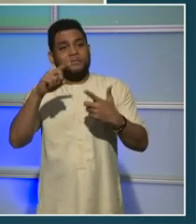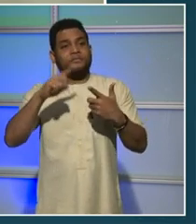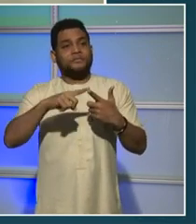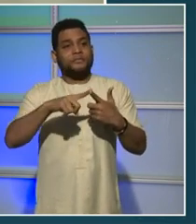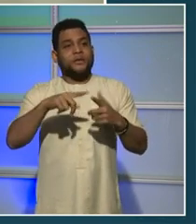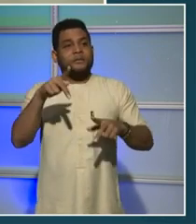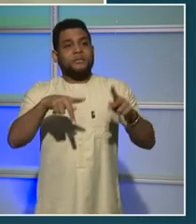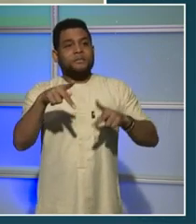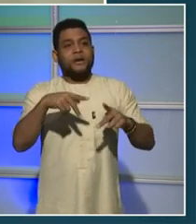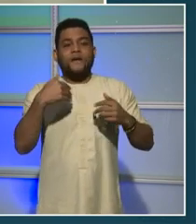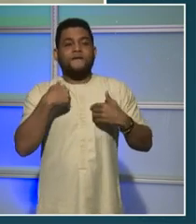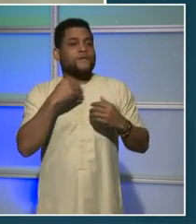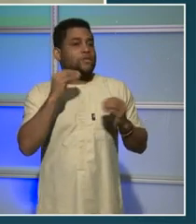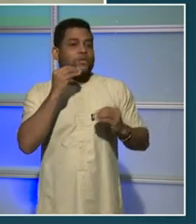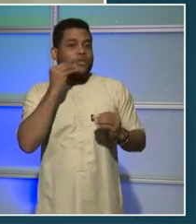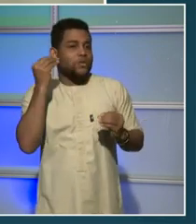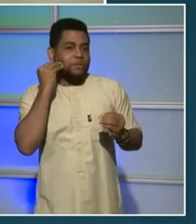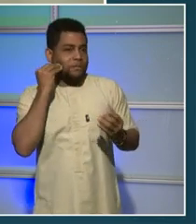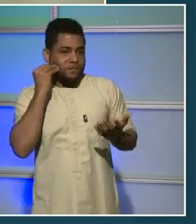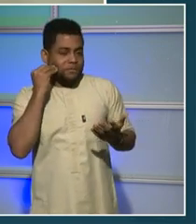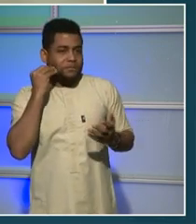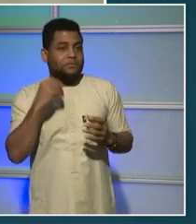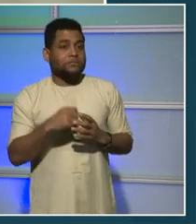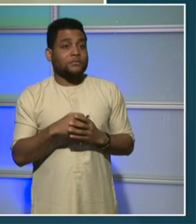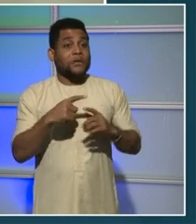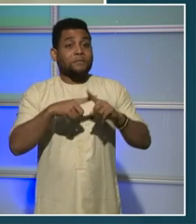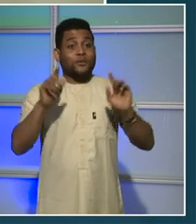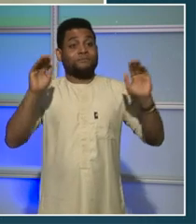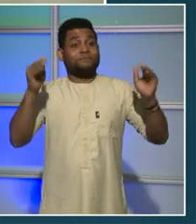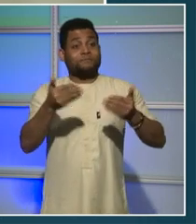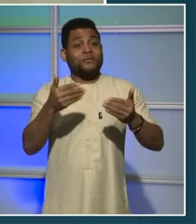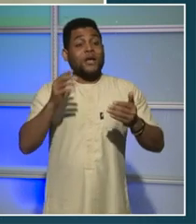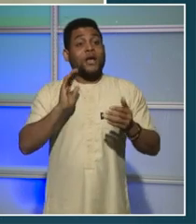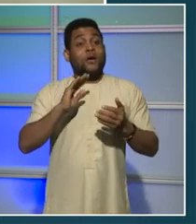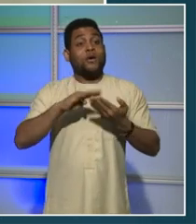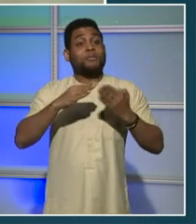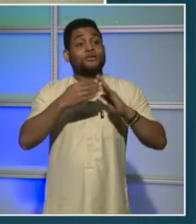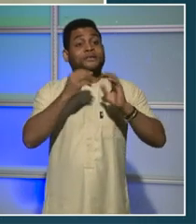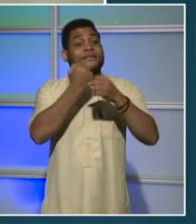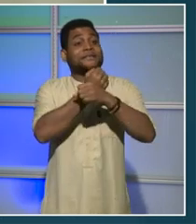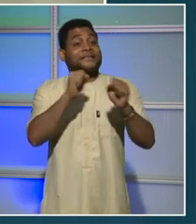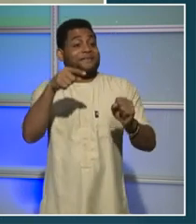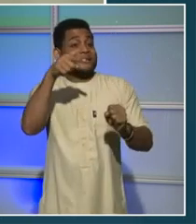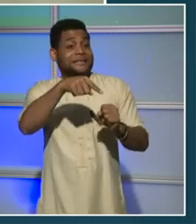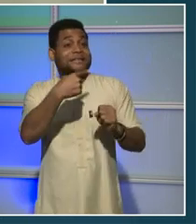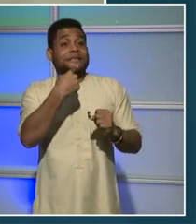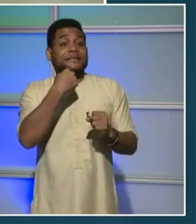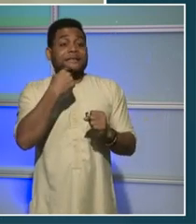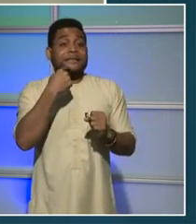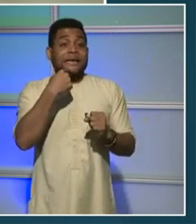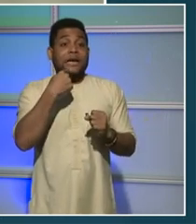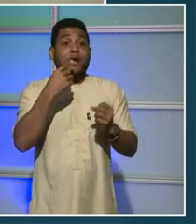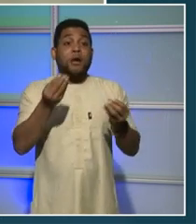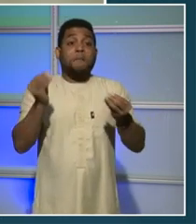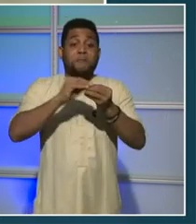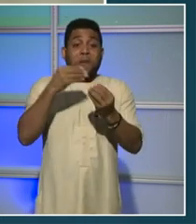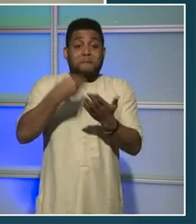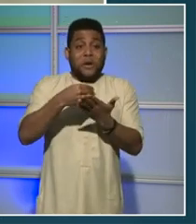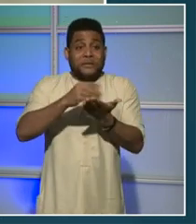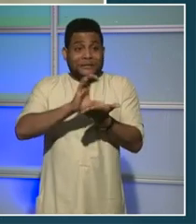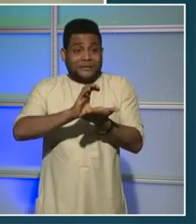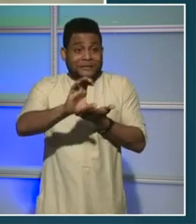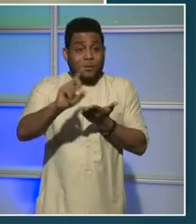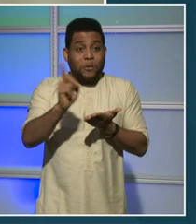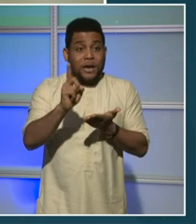in the budget, but I want to highlight that there really need to be more funds to bring more police onto the